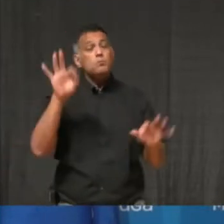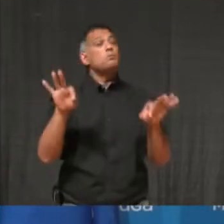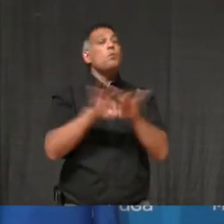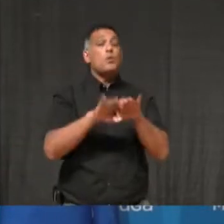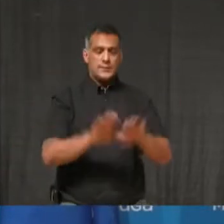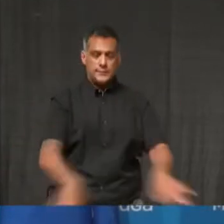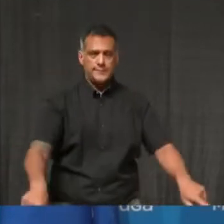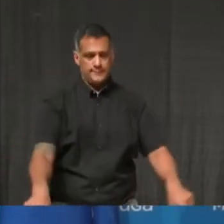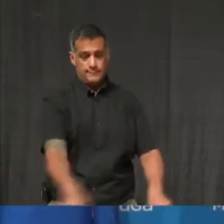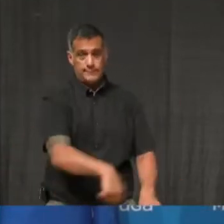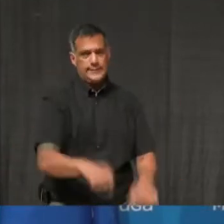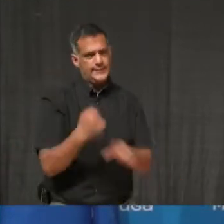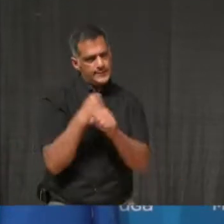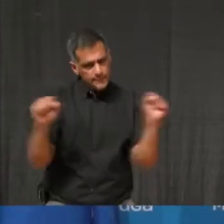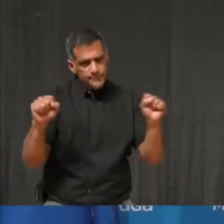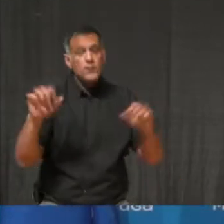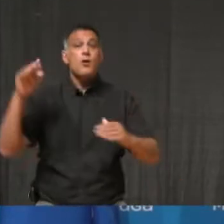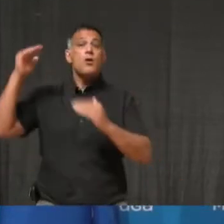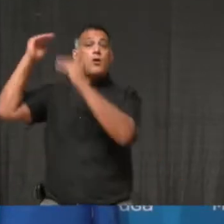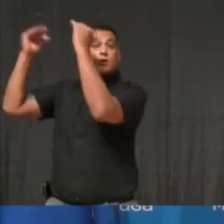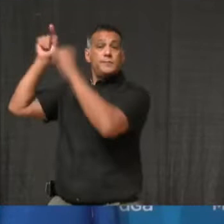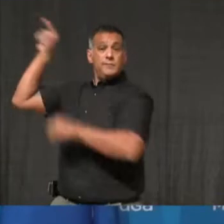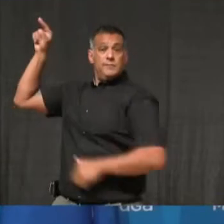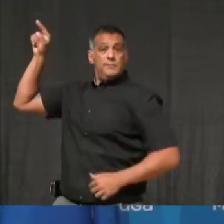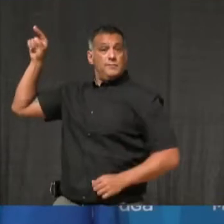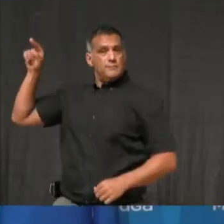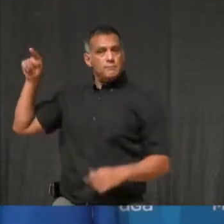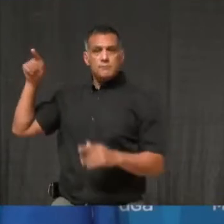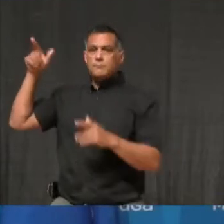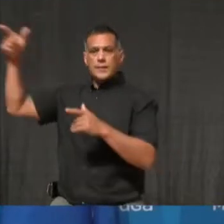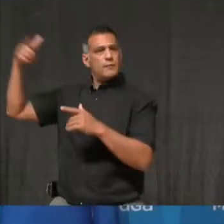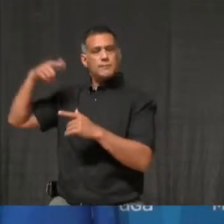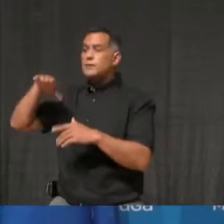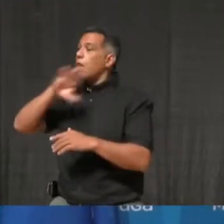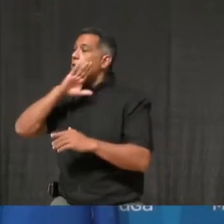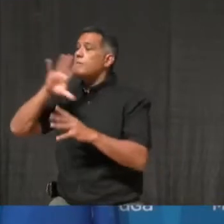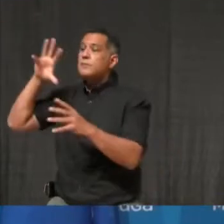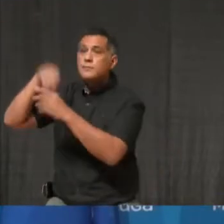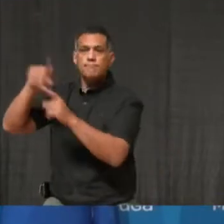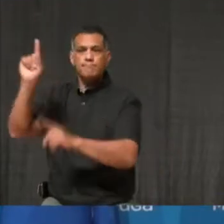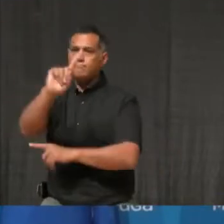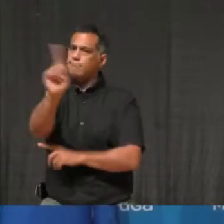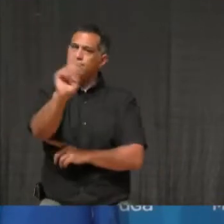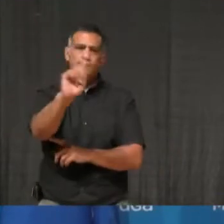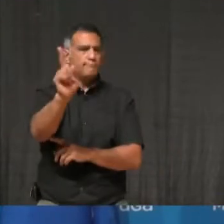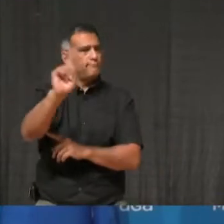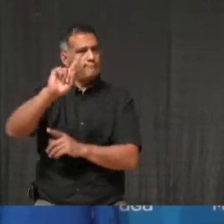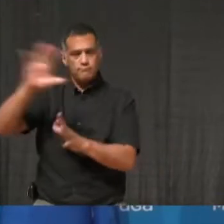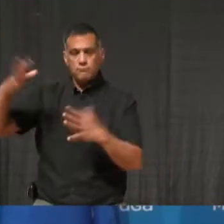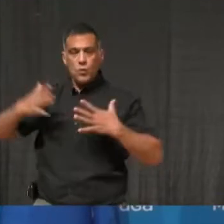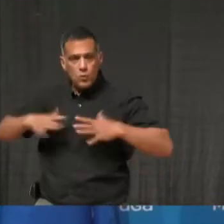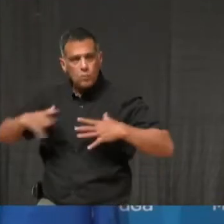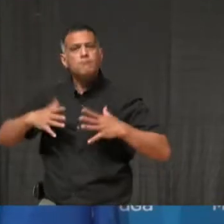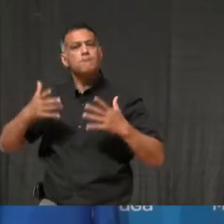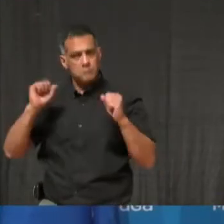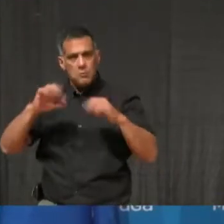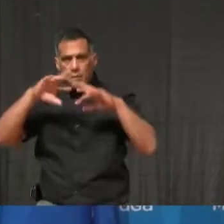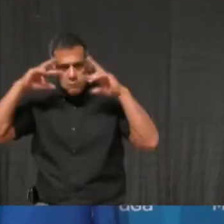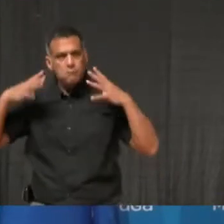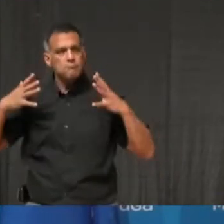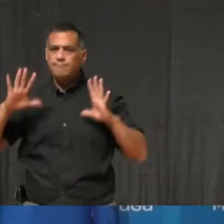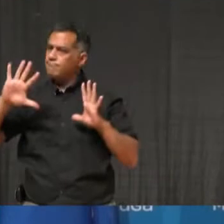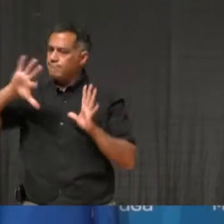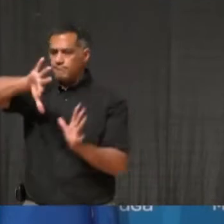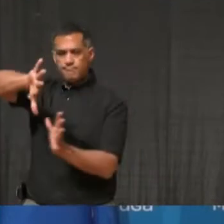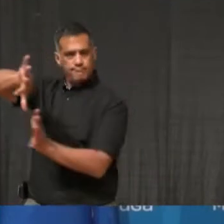parties for you, too. So no costume parties this year, please. It's just not worth it. We don't want to see another surge